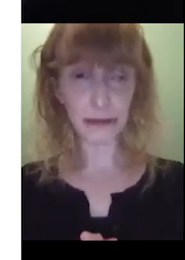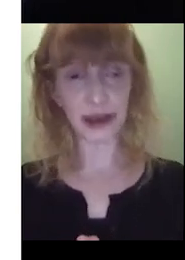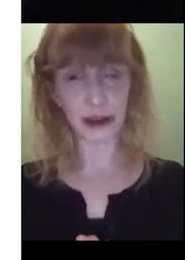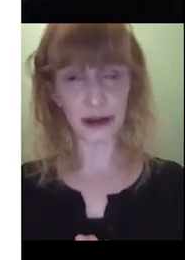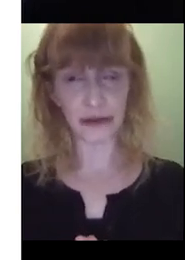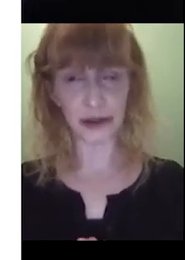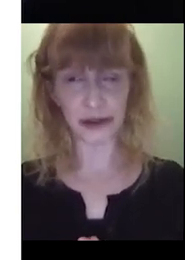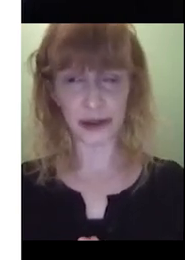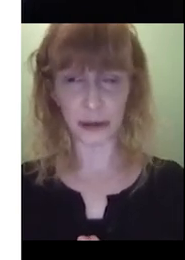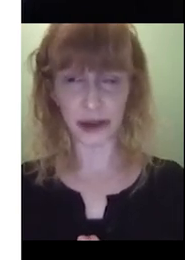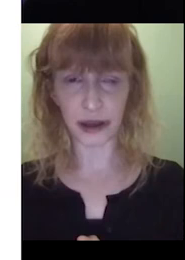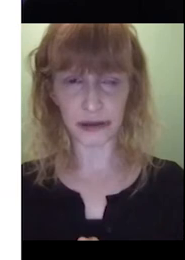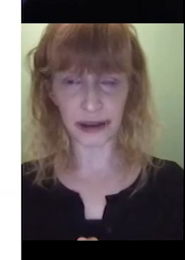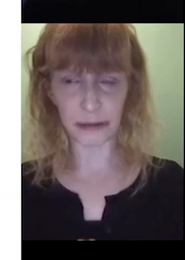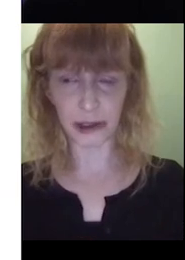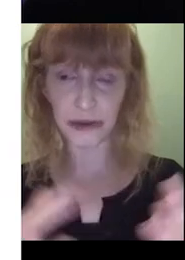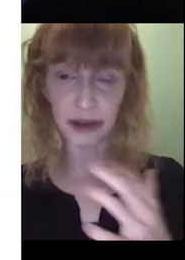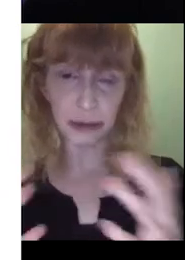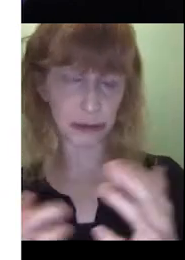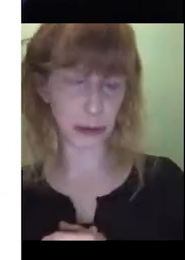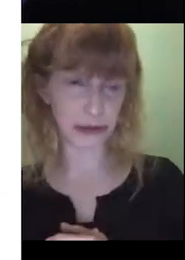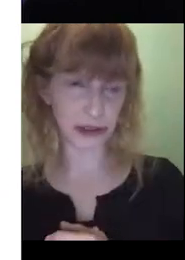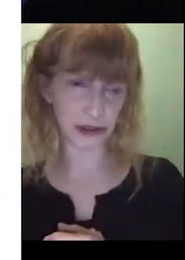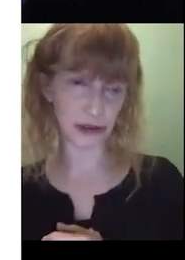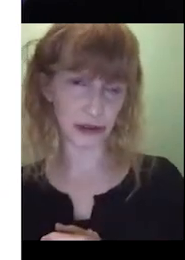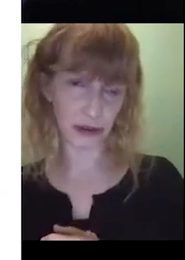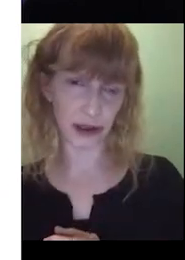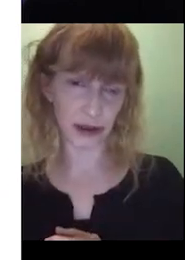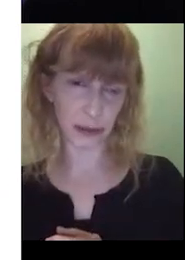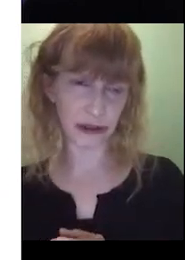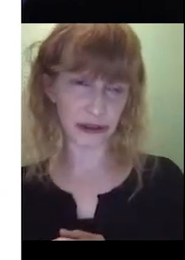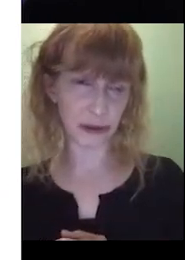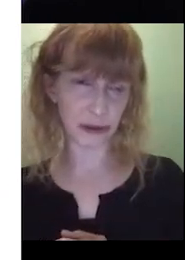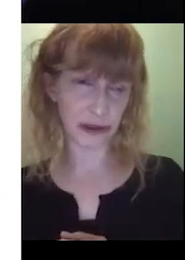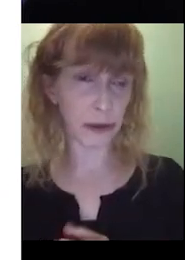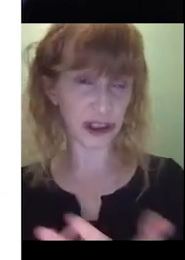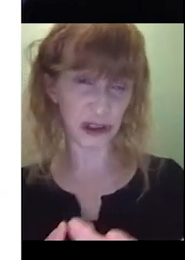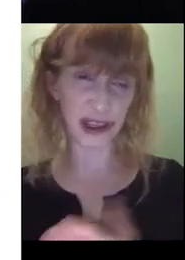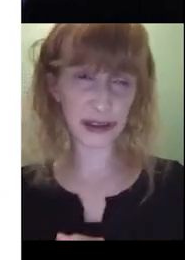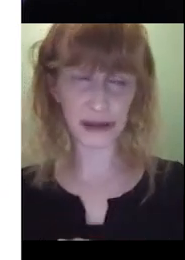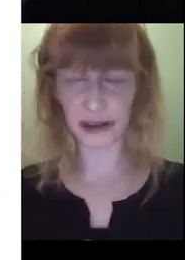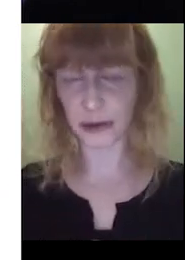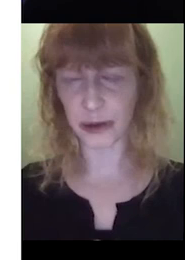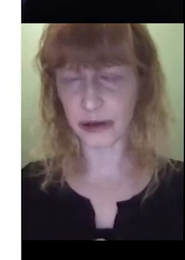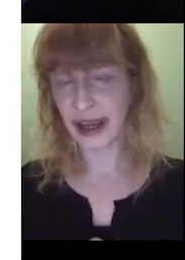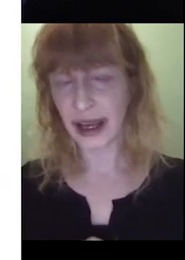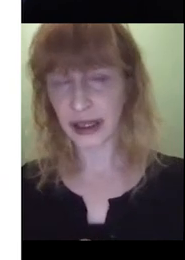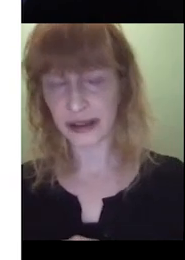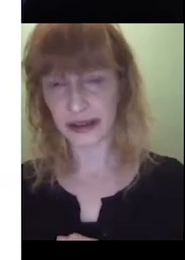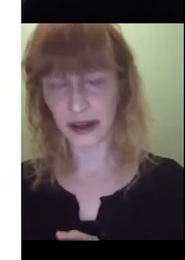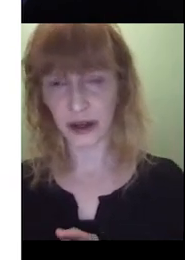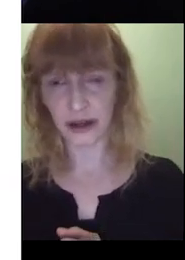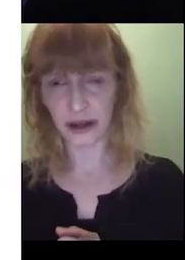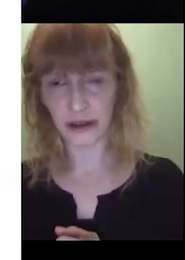Yep. Yep. Piano. if we're thinking about, um, you know, we've done prepositions on the other pages as well. So we might do in as well.